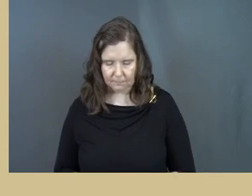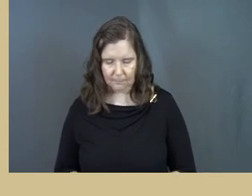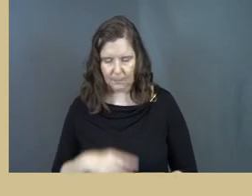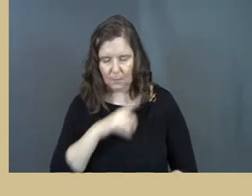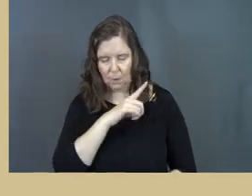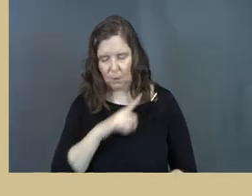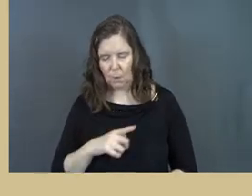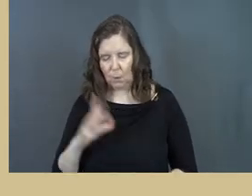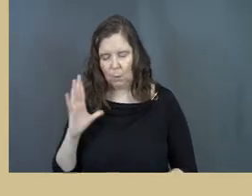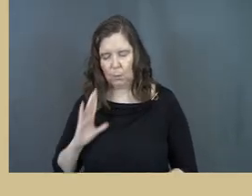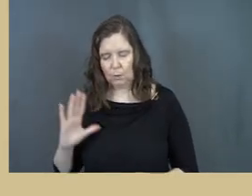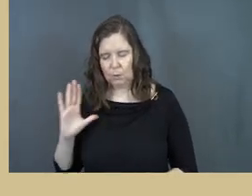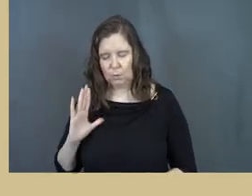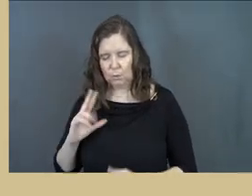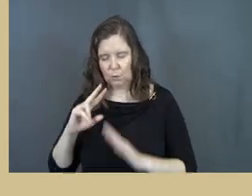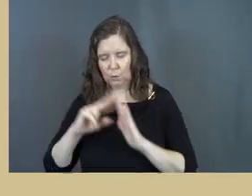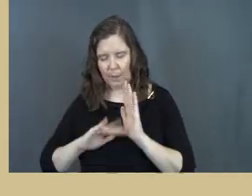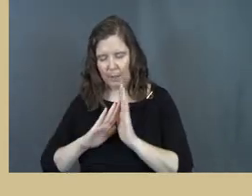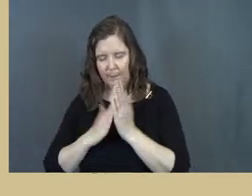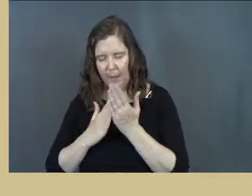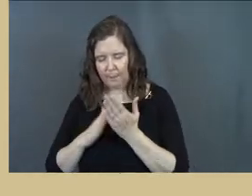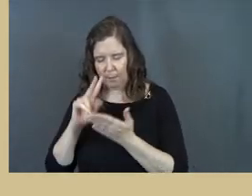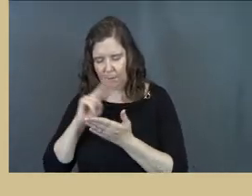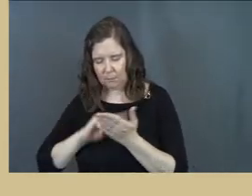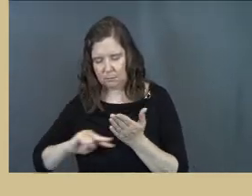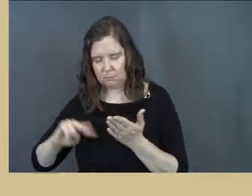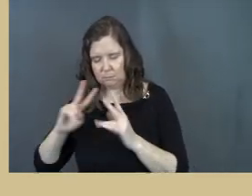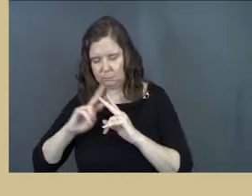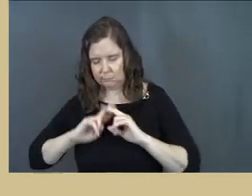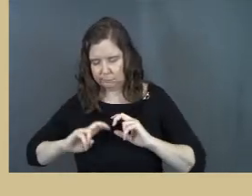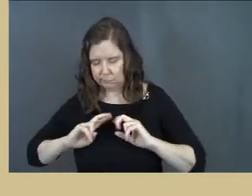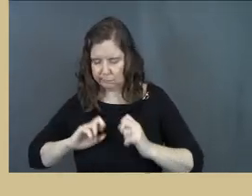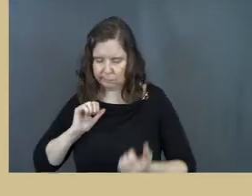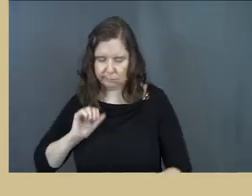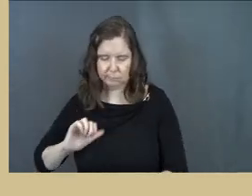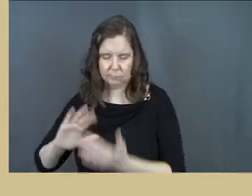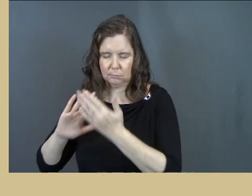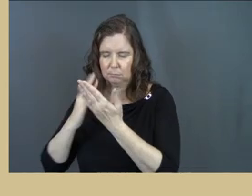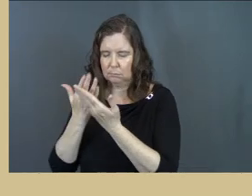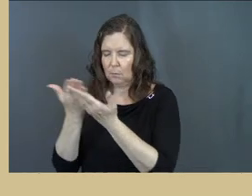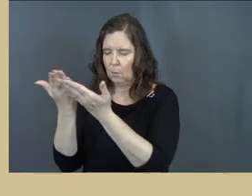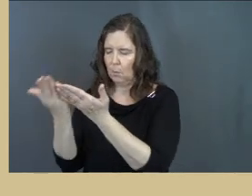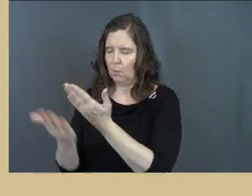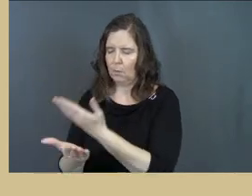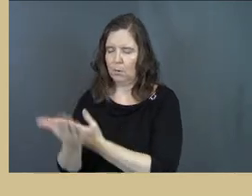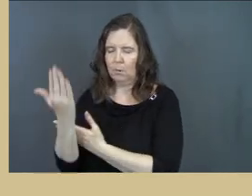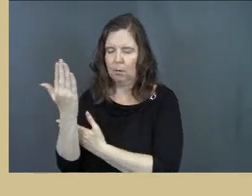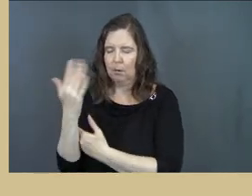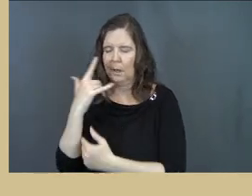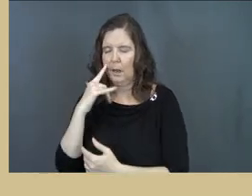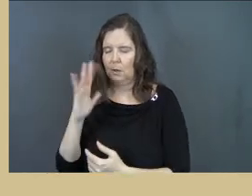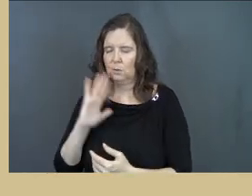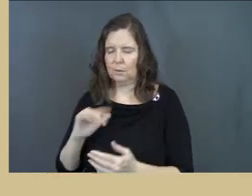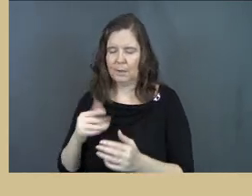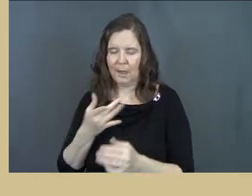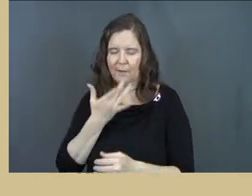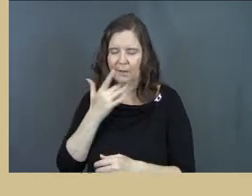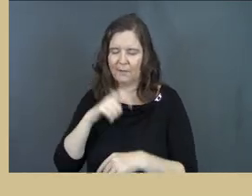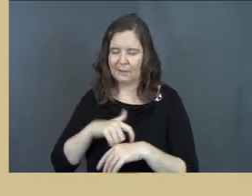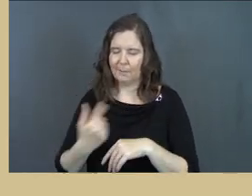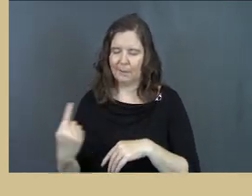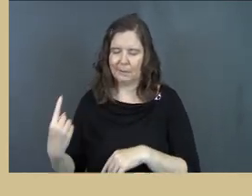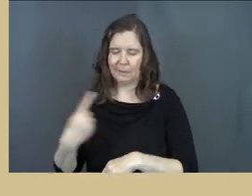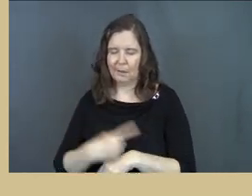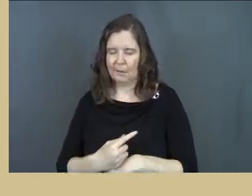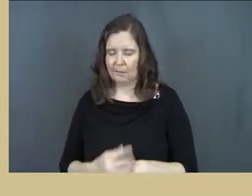Because, Lord, we used to read the Bible. We used to come to you in the morning with our Bible open. And it used to be our favorite time